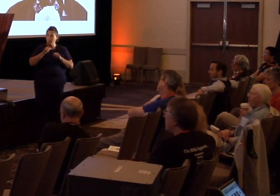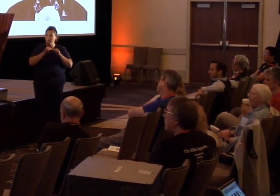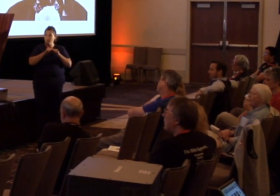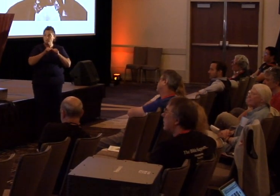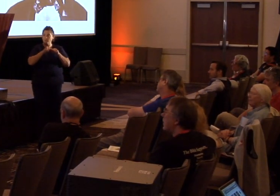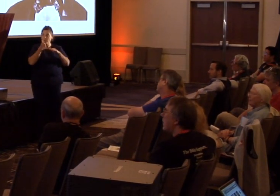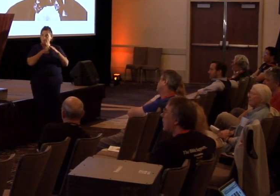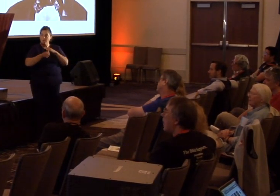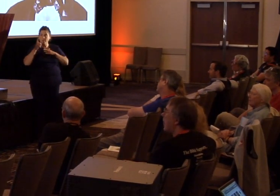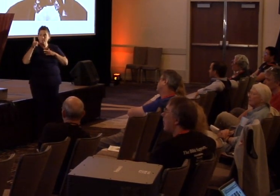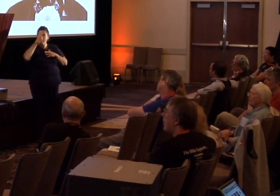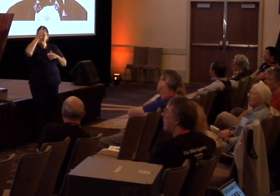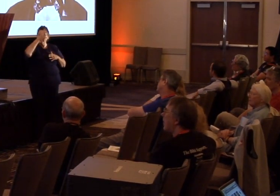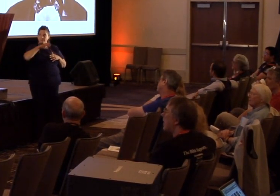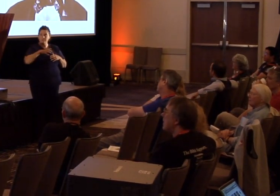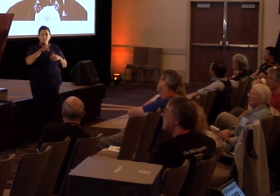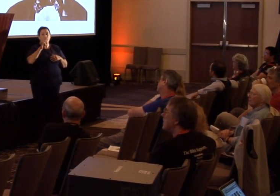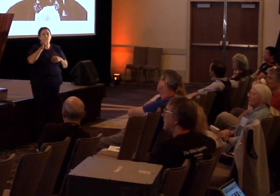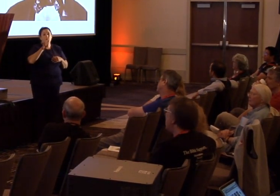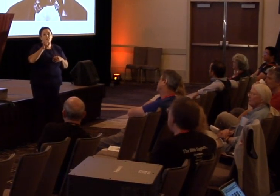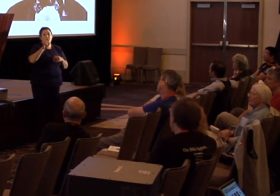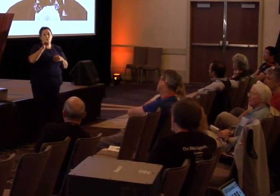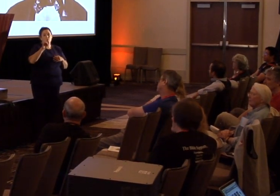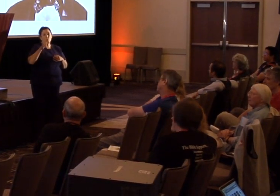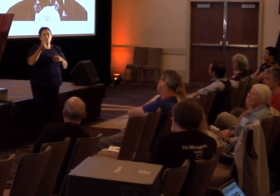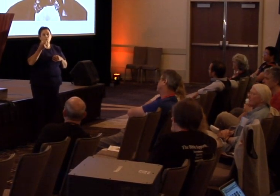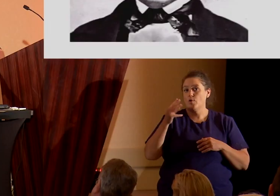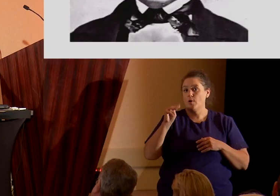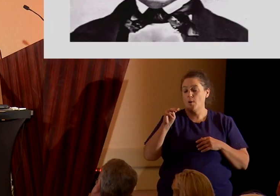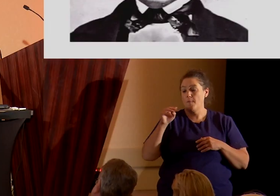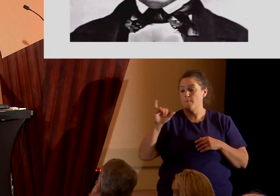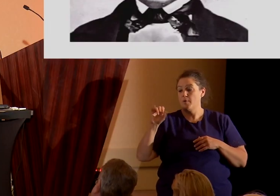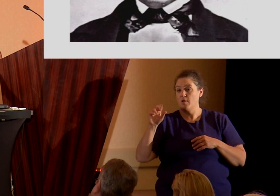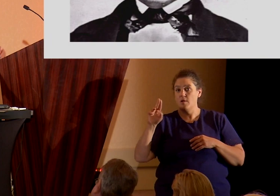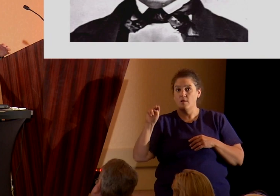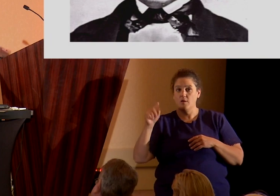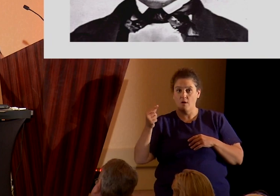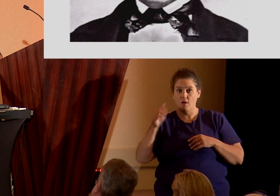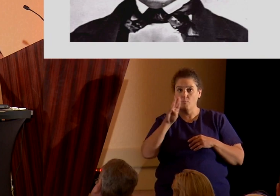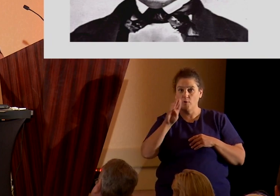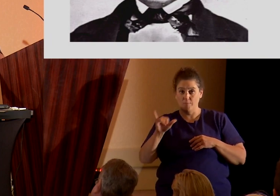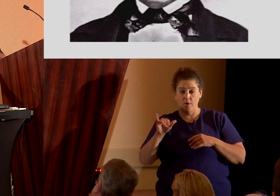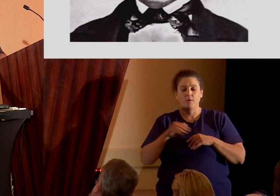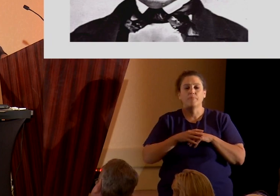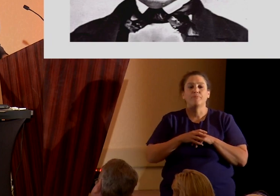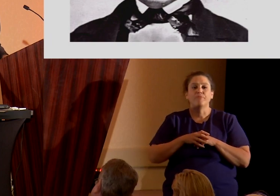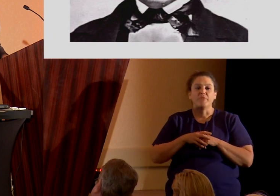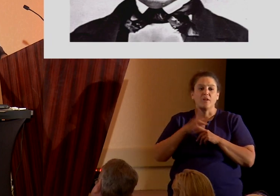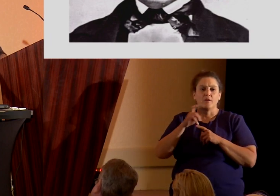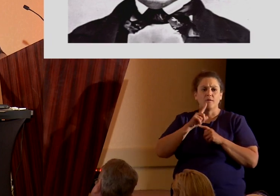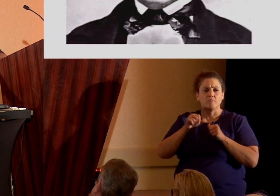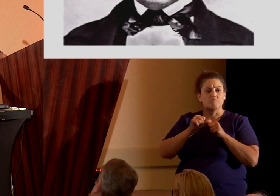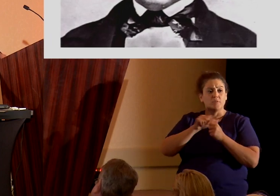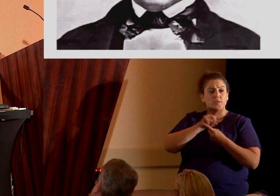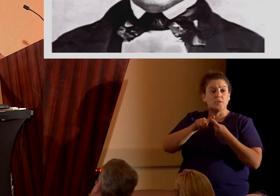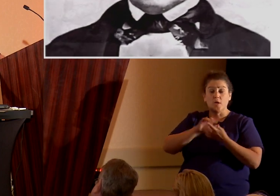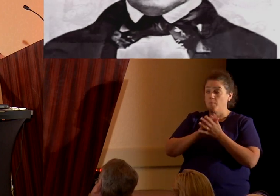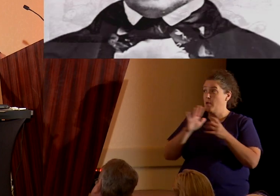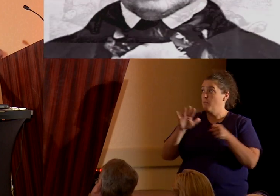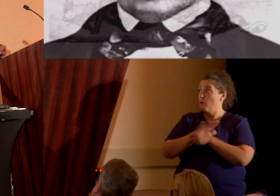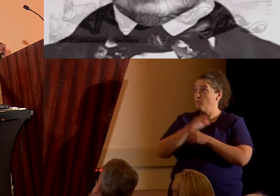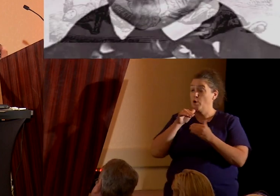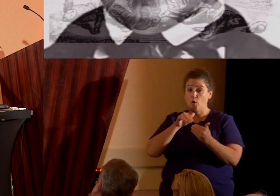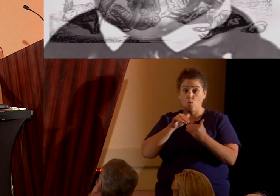cuddly teddy bear here, Brigham Young. Persecution grew even worse until it was outright war. Mobs attacked Mormons'